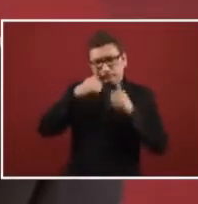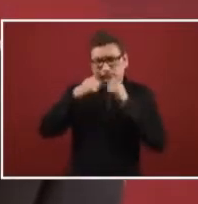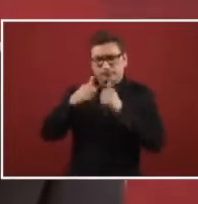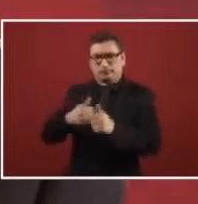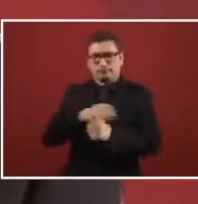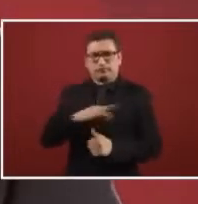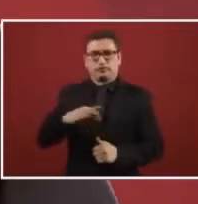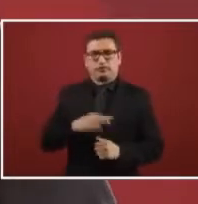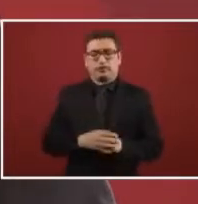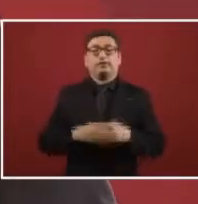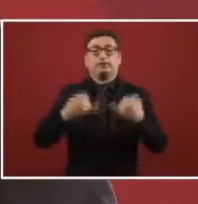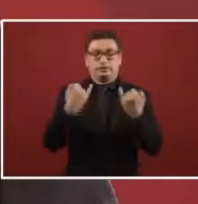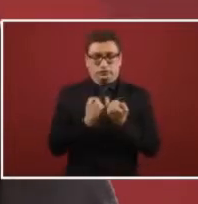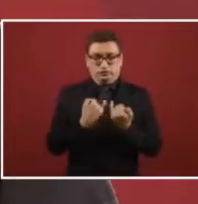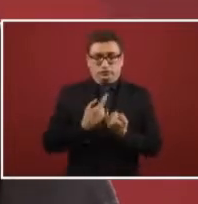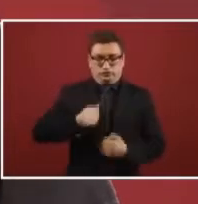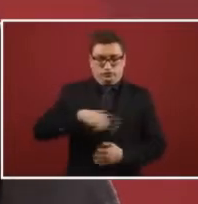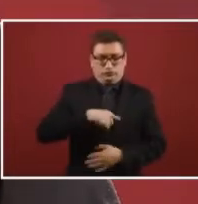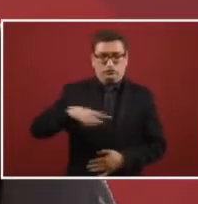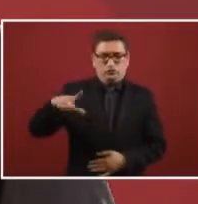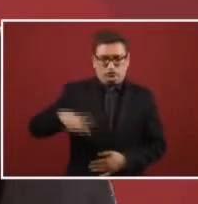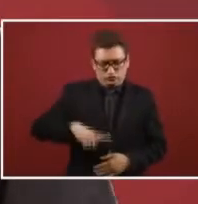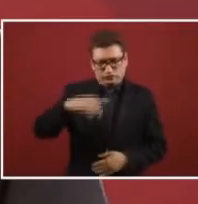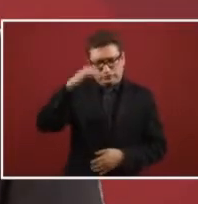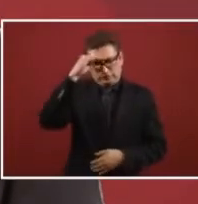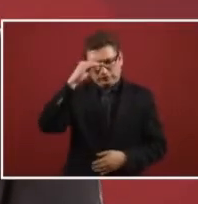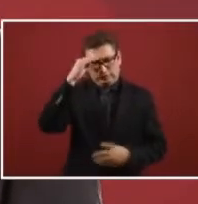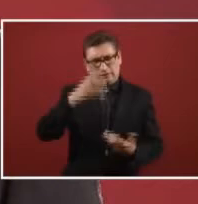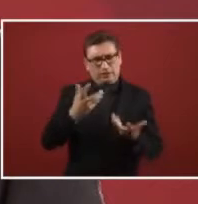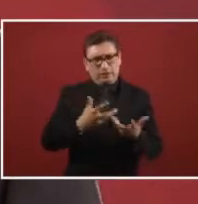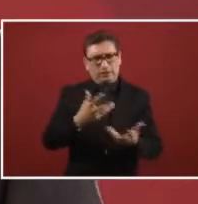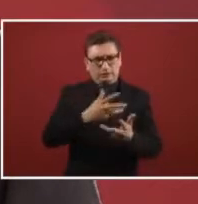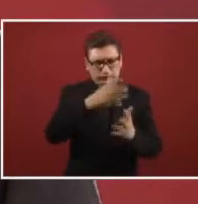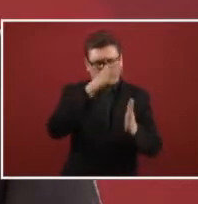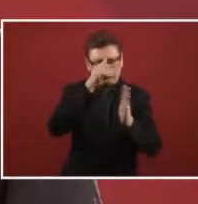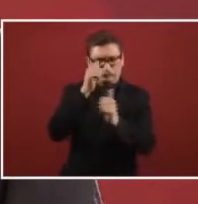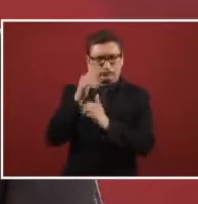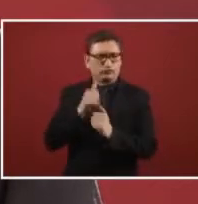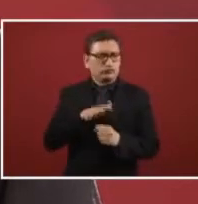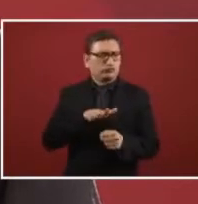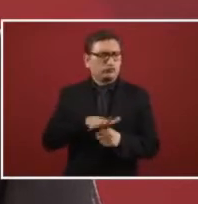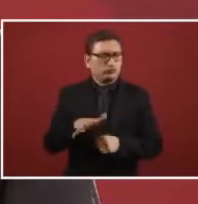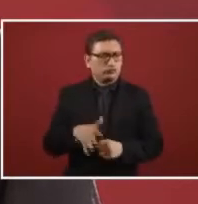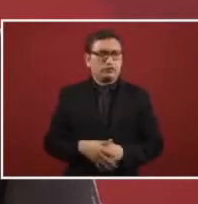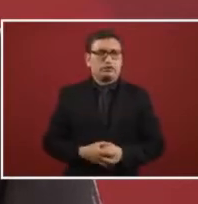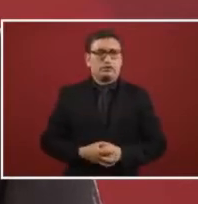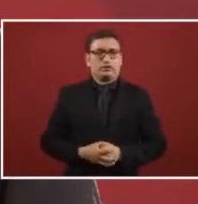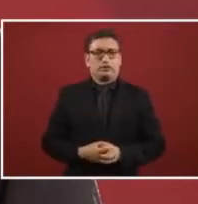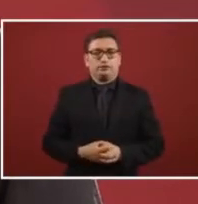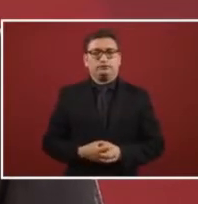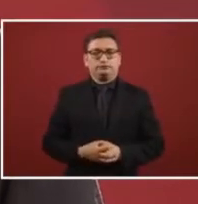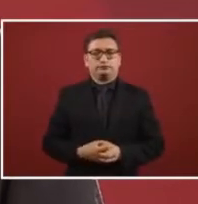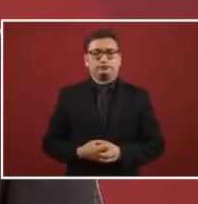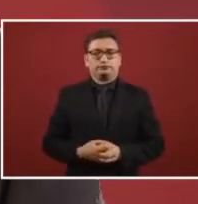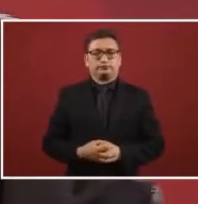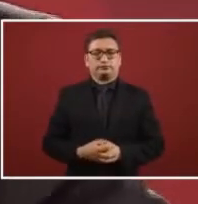but also the strategy of the government has agreed that